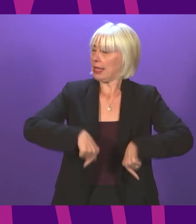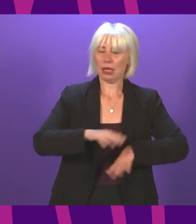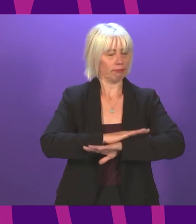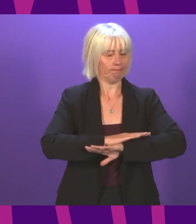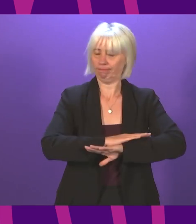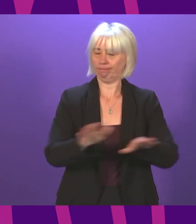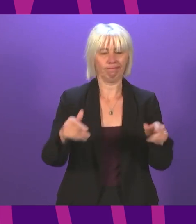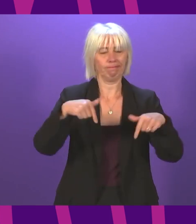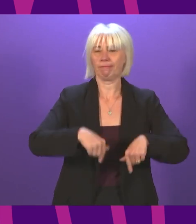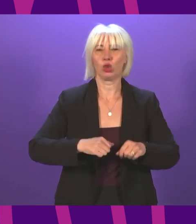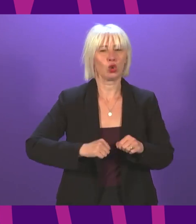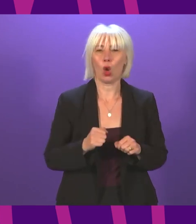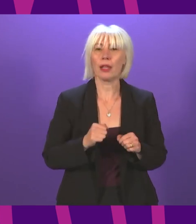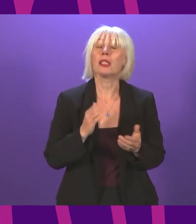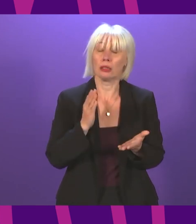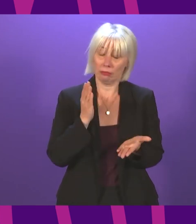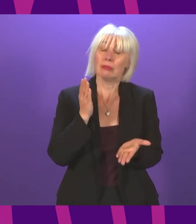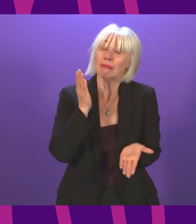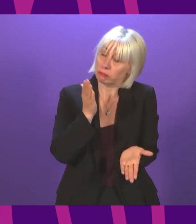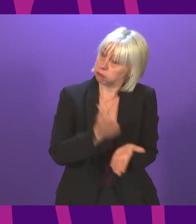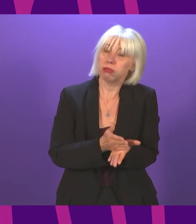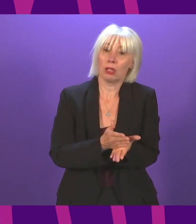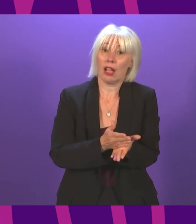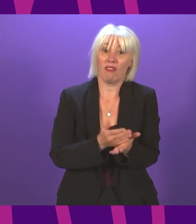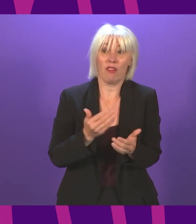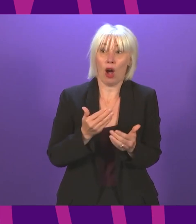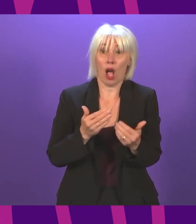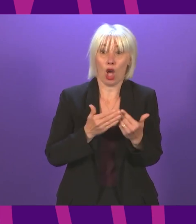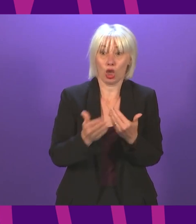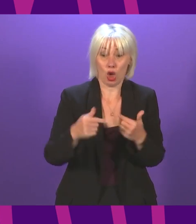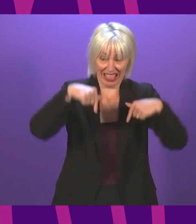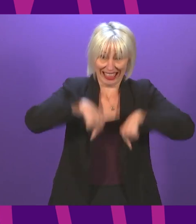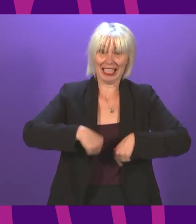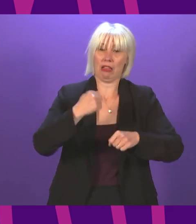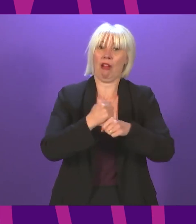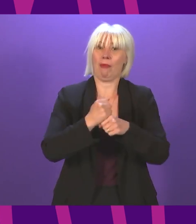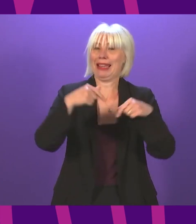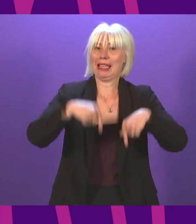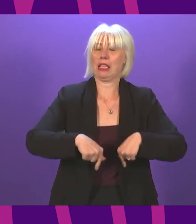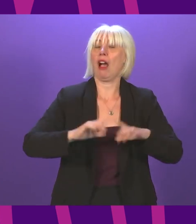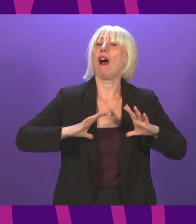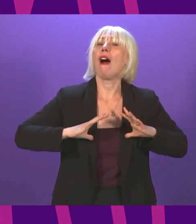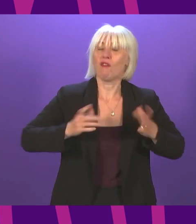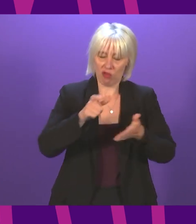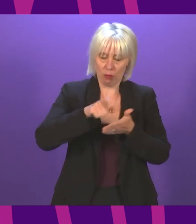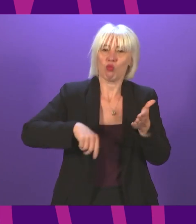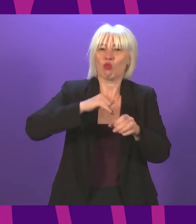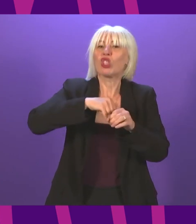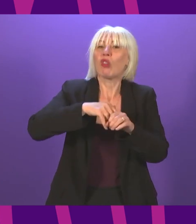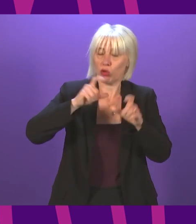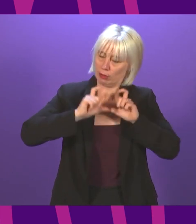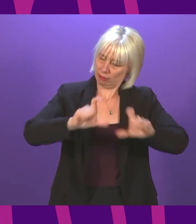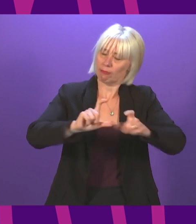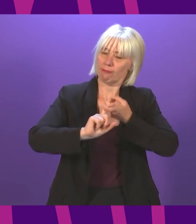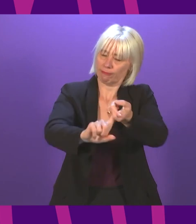of travel. But I can be absolutely categoric that certainly as long as this government is in office, free prescriptions are here to stay. Jackie